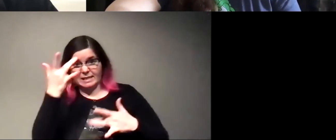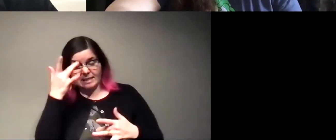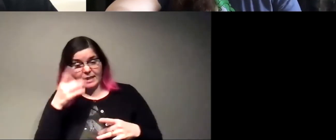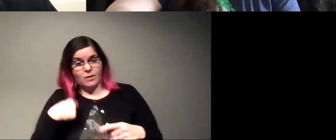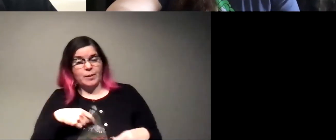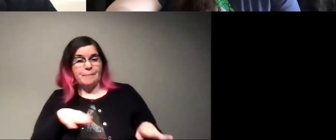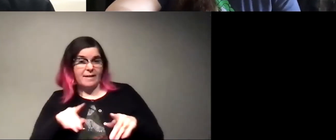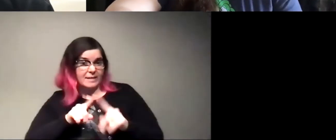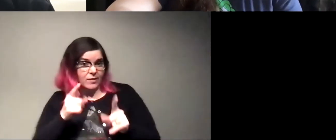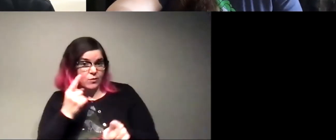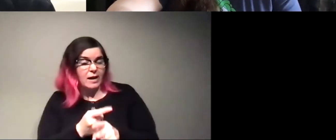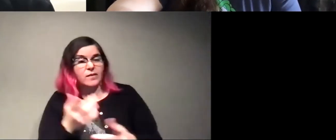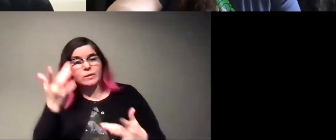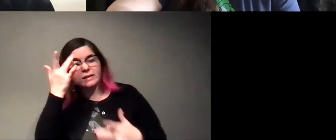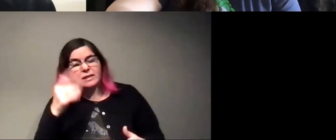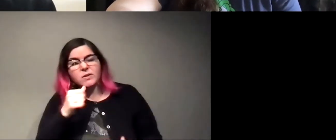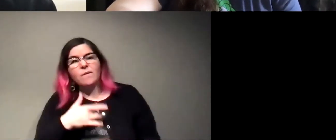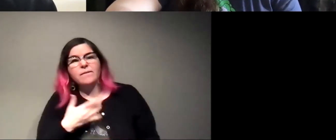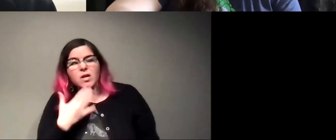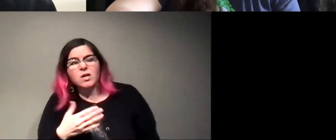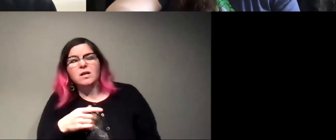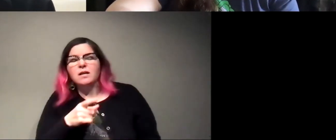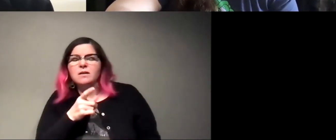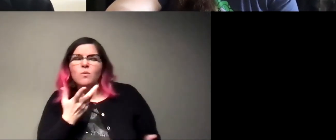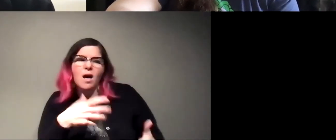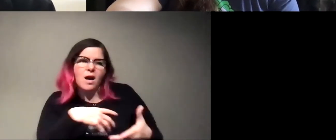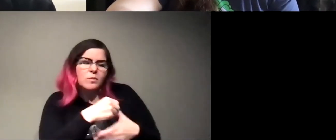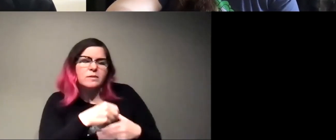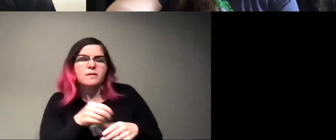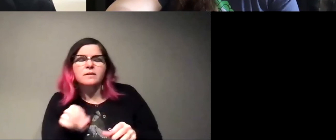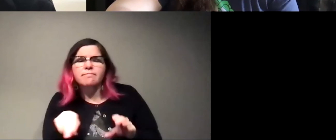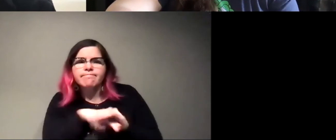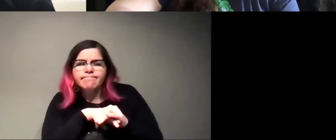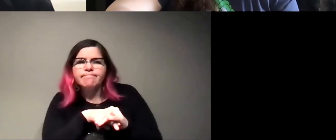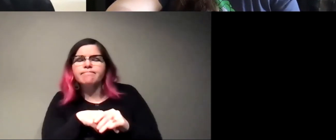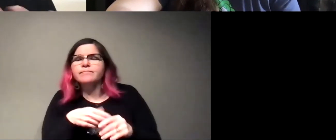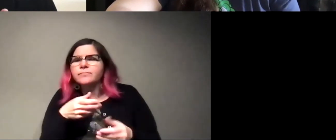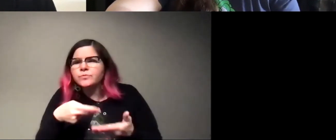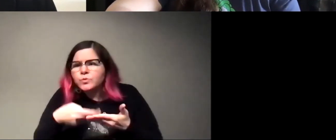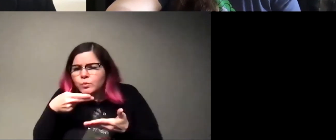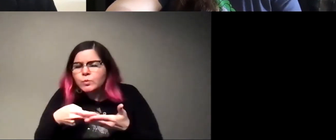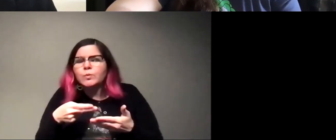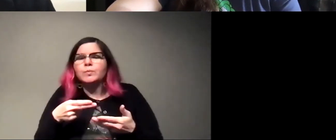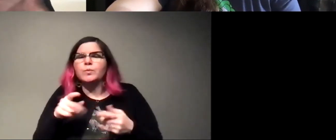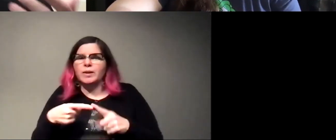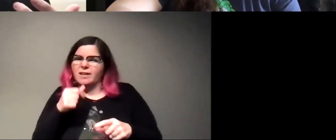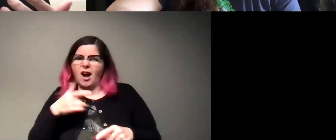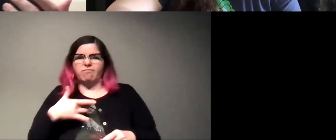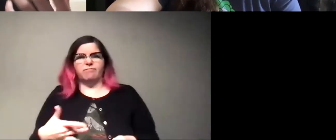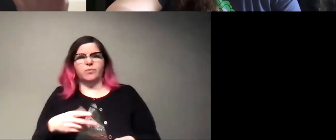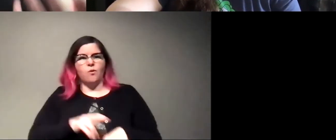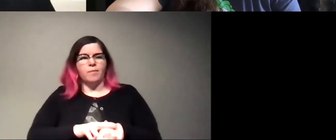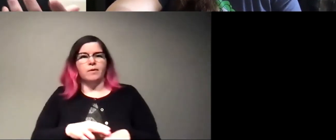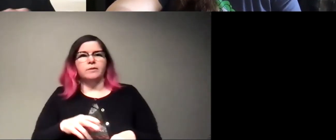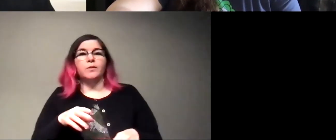we? Like, uh, if you're sick, you don't feel good. You don't want to go outside. You might stay in bed or you might drink soup when you otherwise wouldn't, right? So these are all